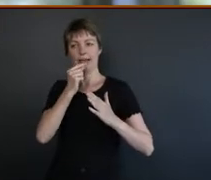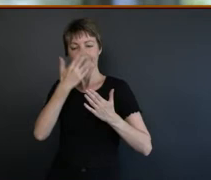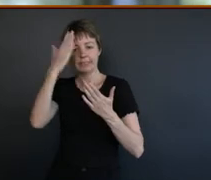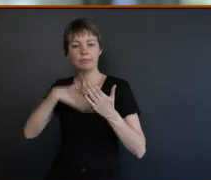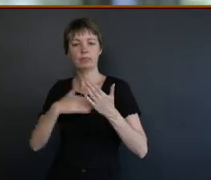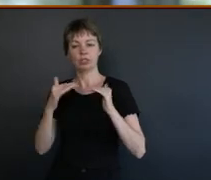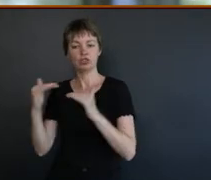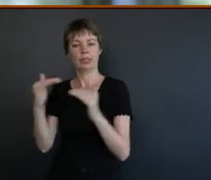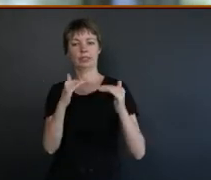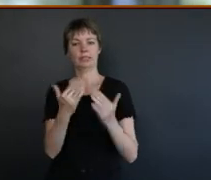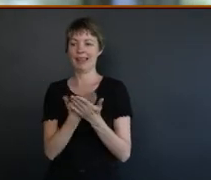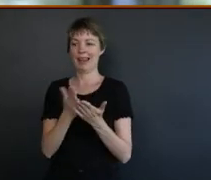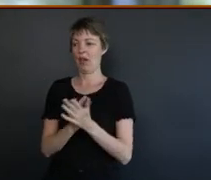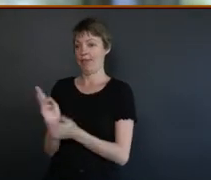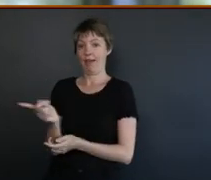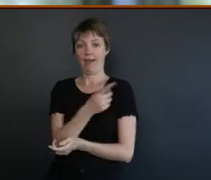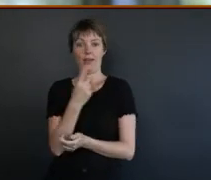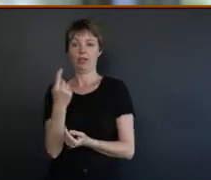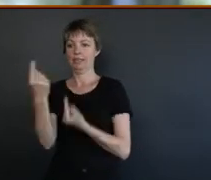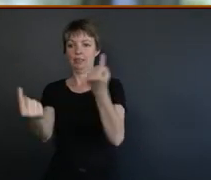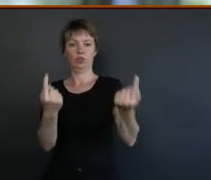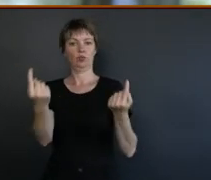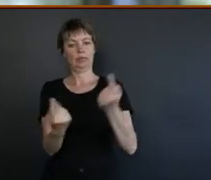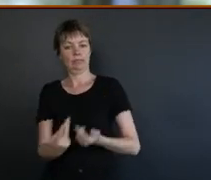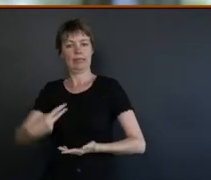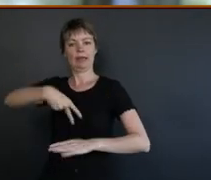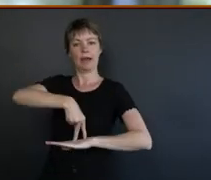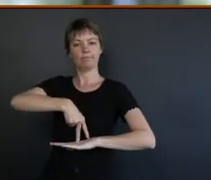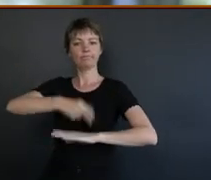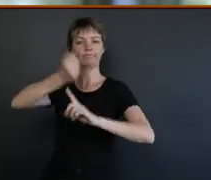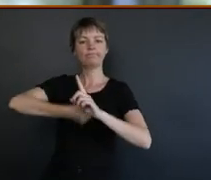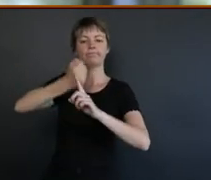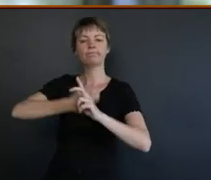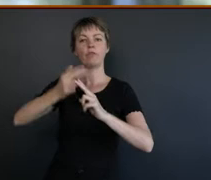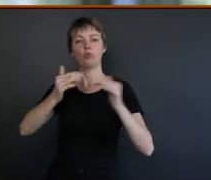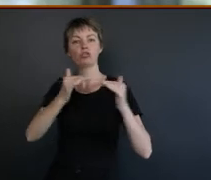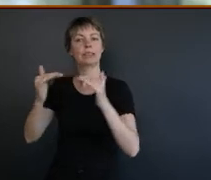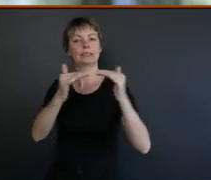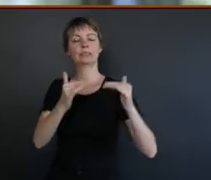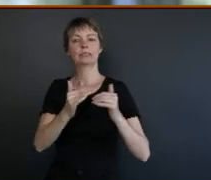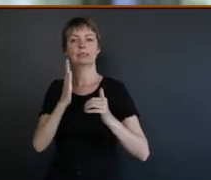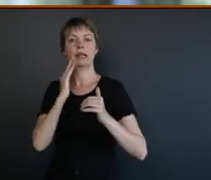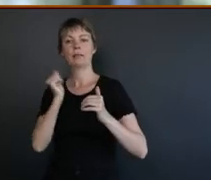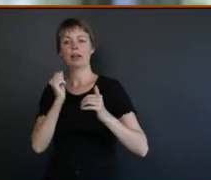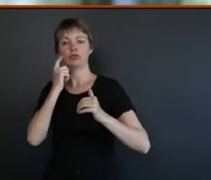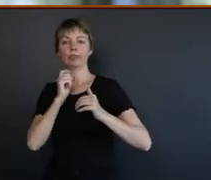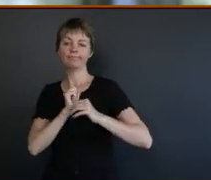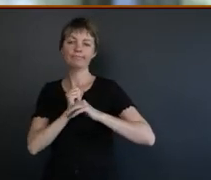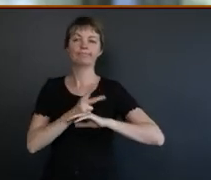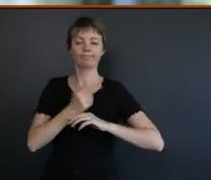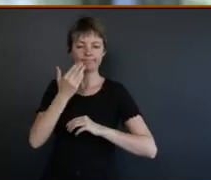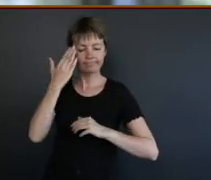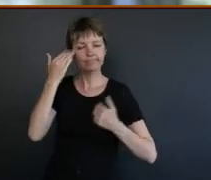as individuals, stand up for justice on a daily basis. Whether it is overcoming tragedy, environmental action